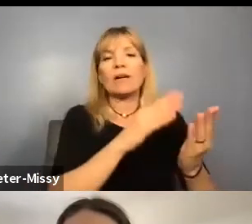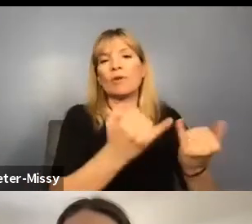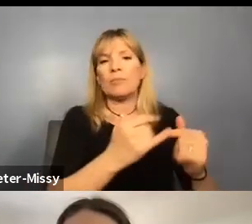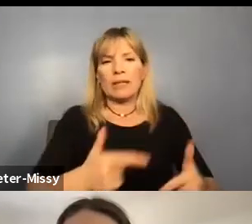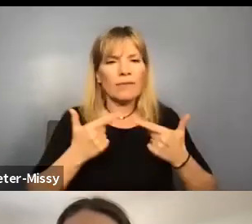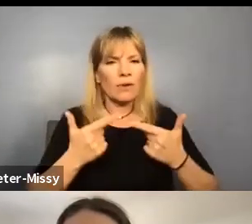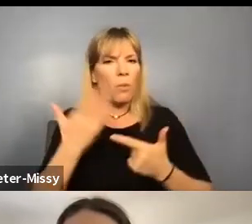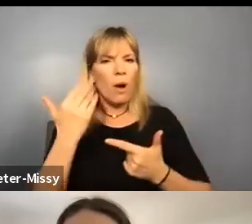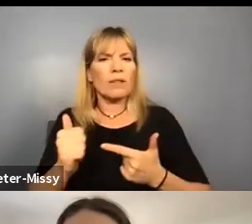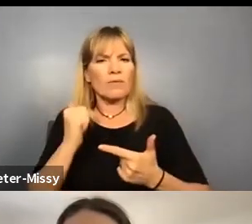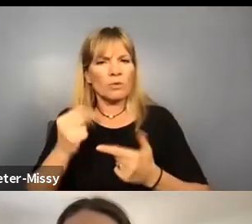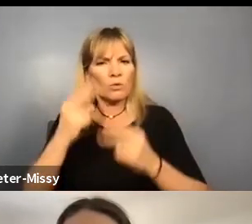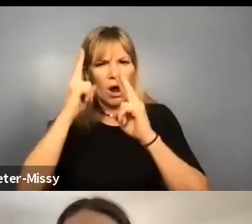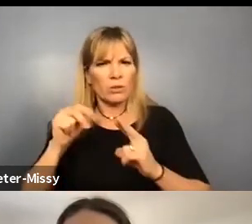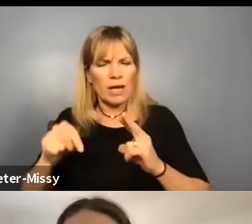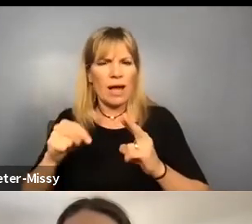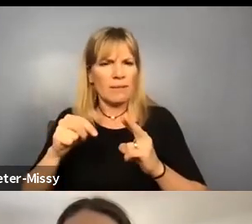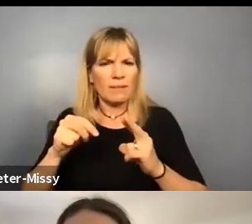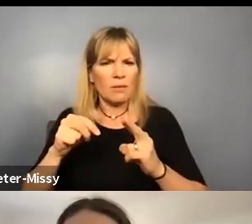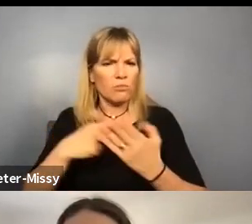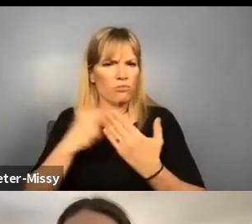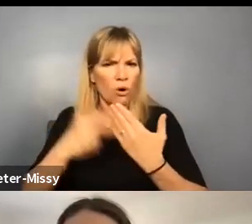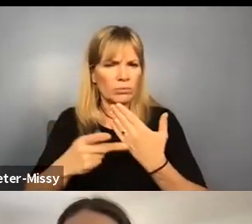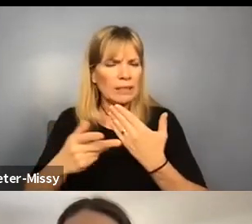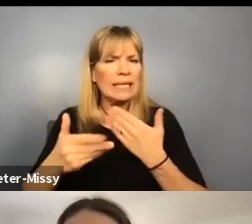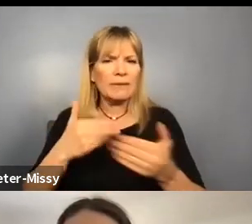even before COVID?